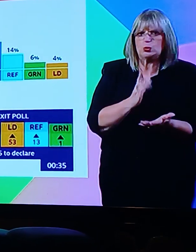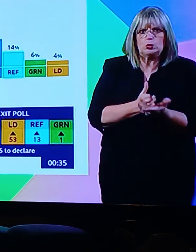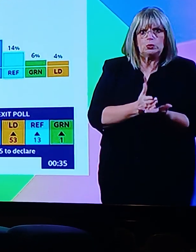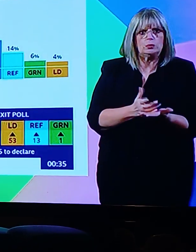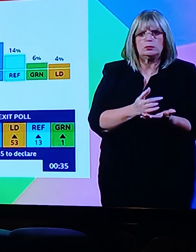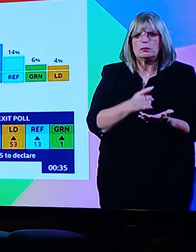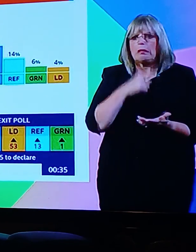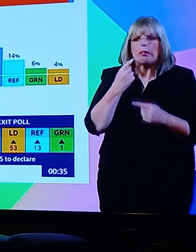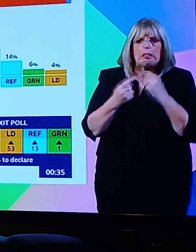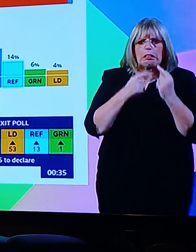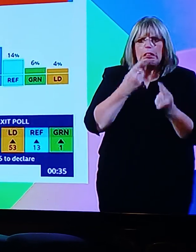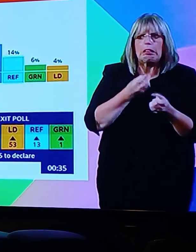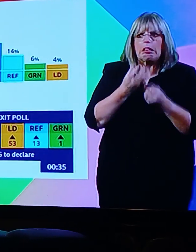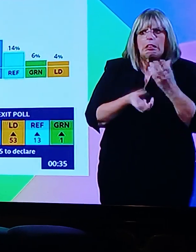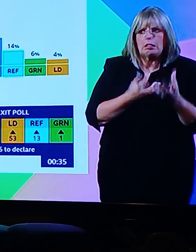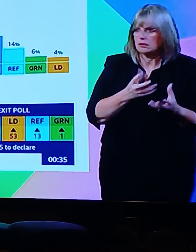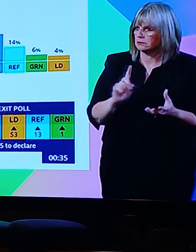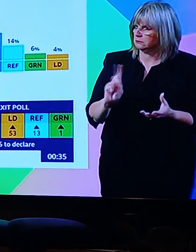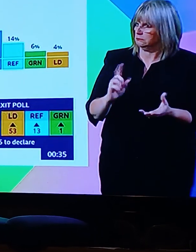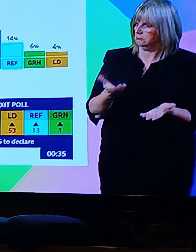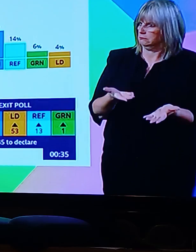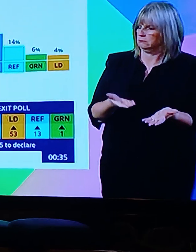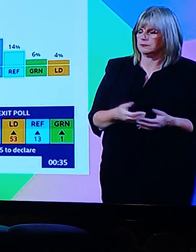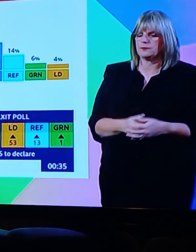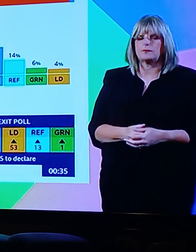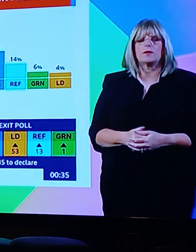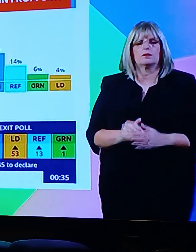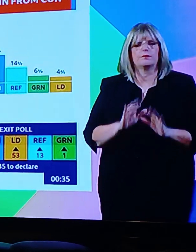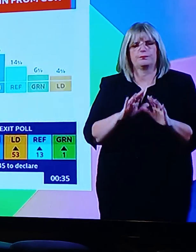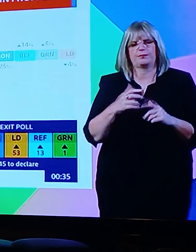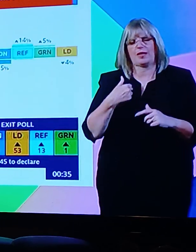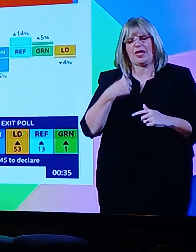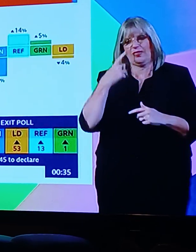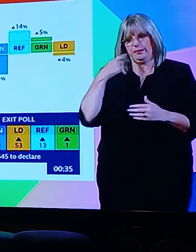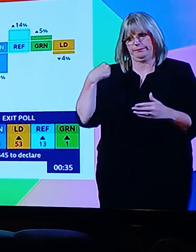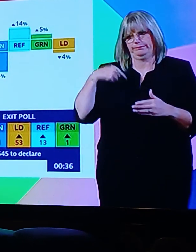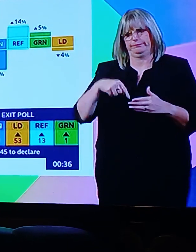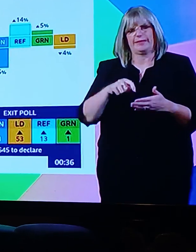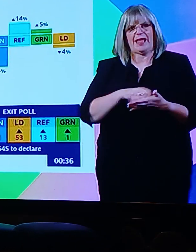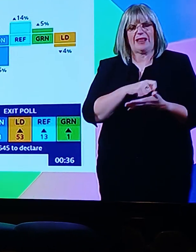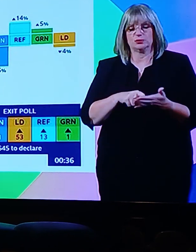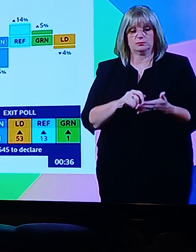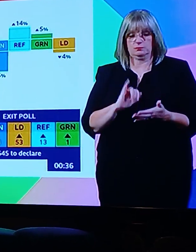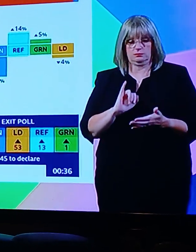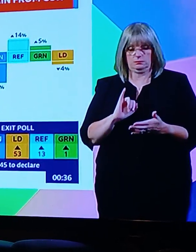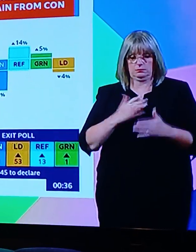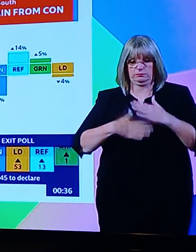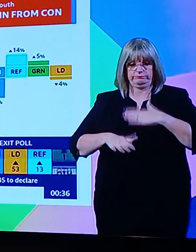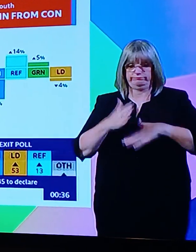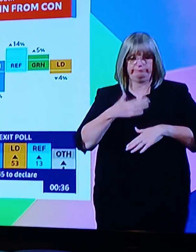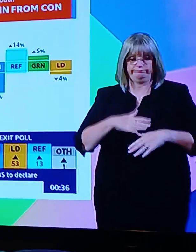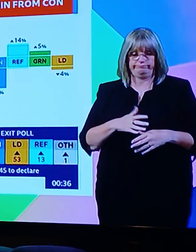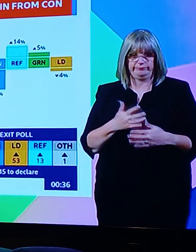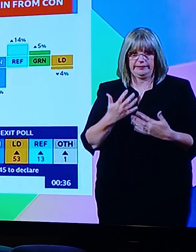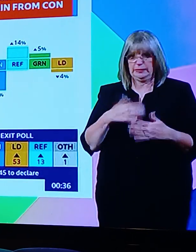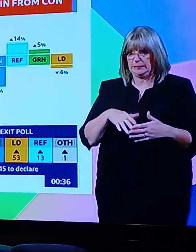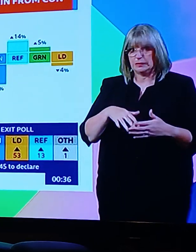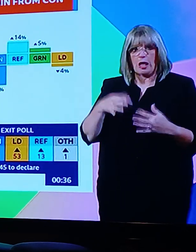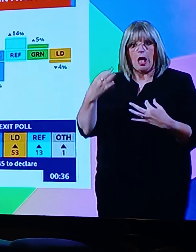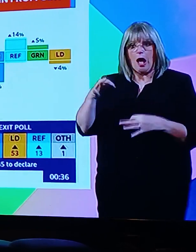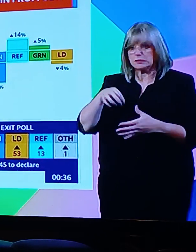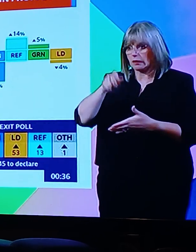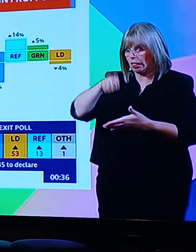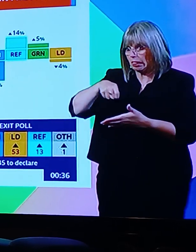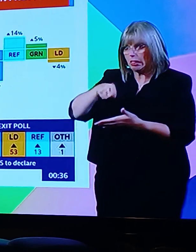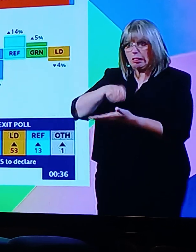Well, look, I think that we've seen in this election an astonishing ill discipline within the party. need to see articles being... It's scribe,